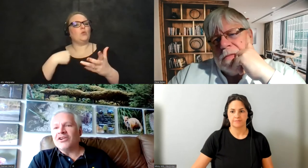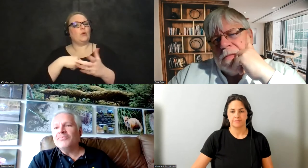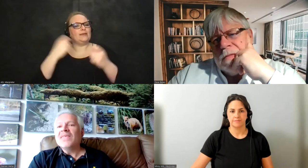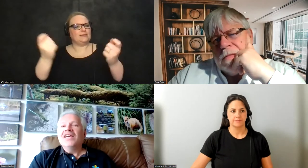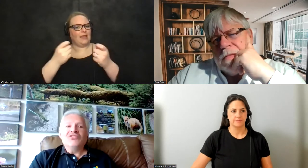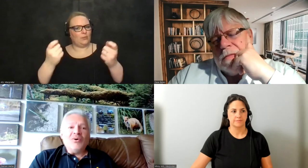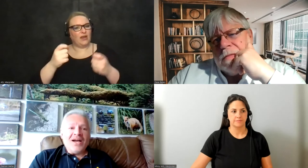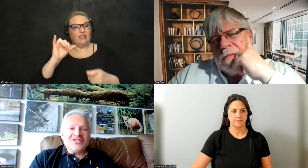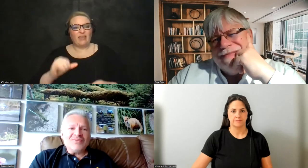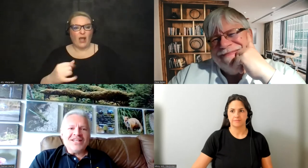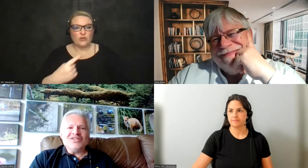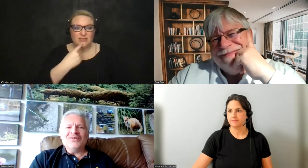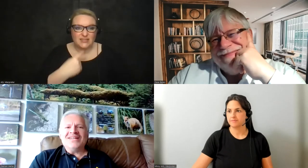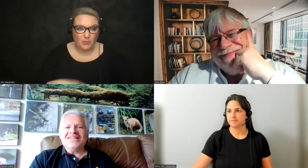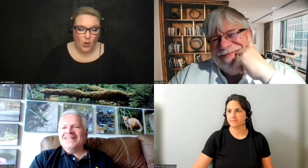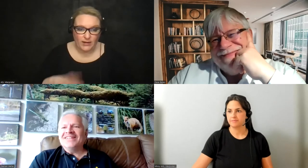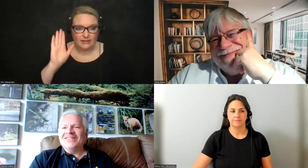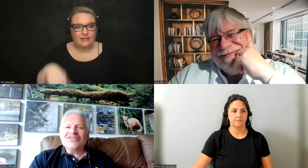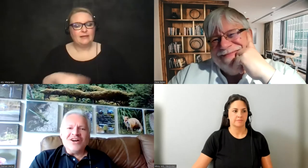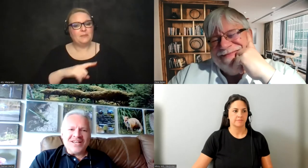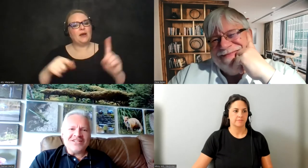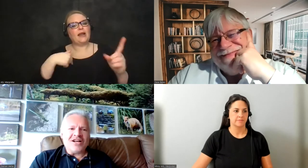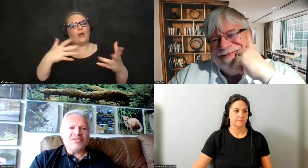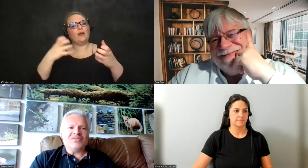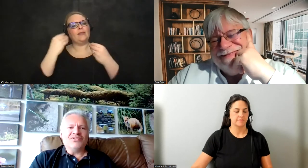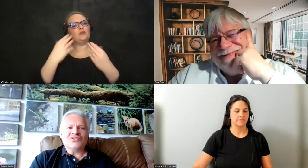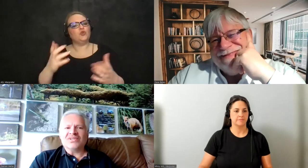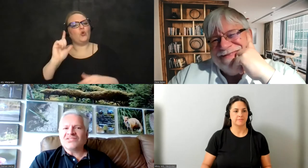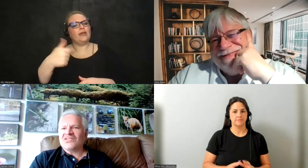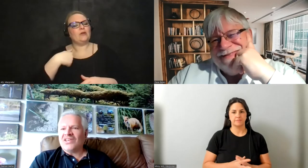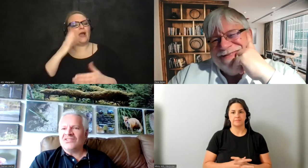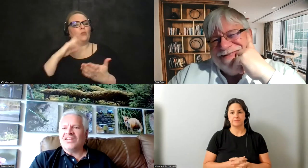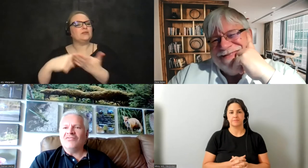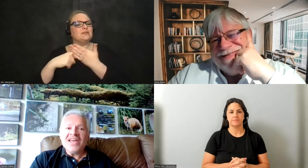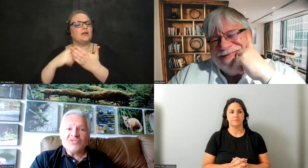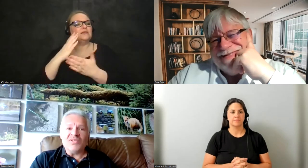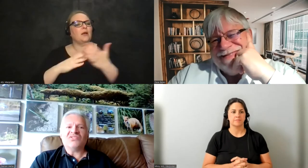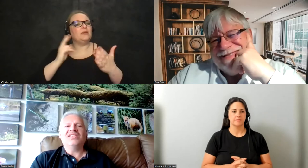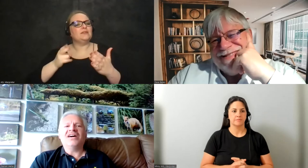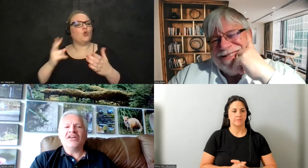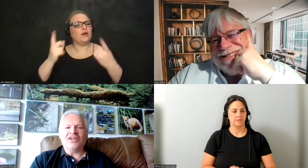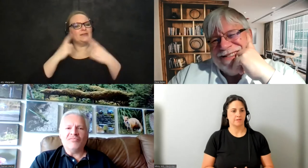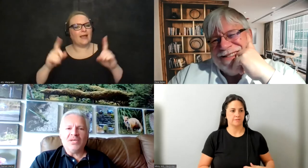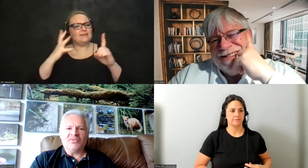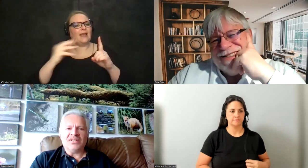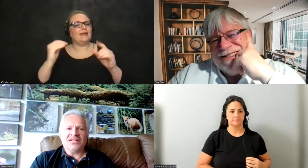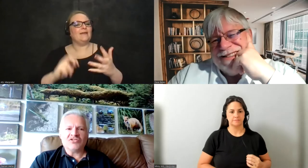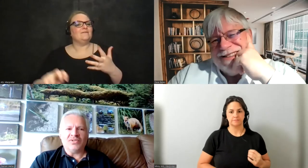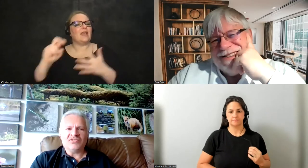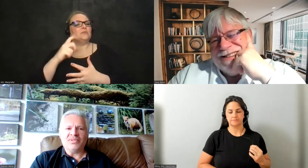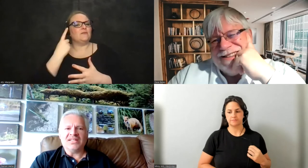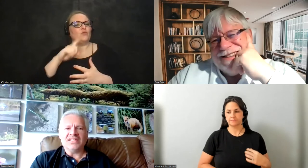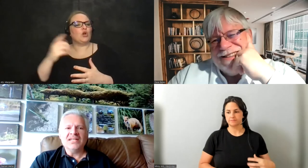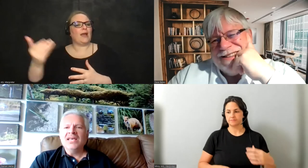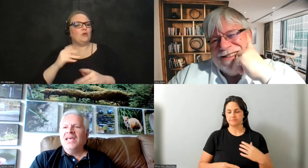was a bit of a downer so i just want to let you know that uh you know later on i'm going to talk about some historic successes and advancements in the hiring of people with